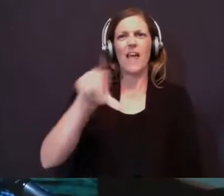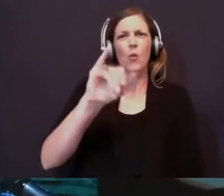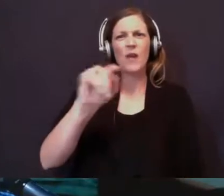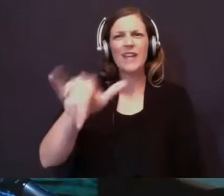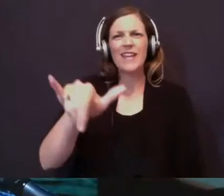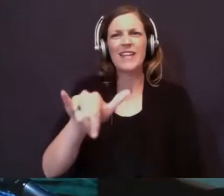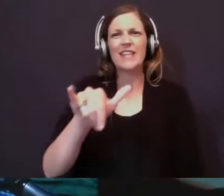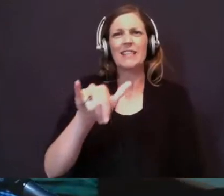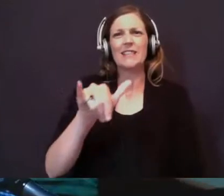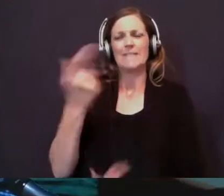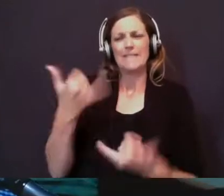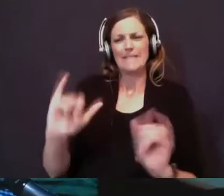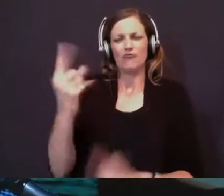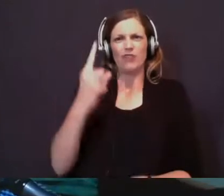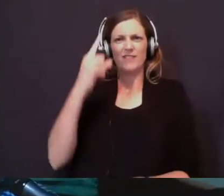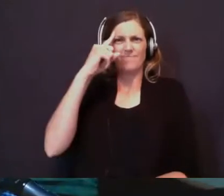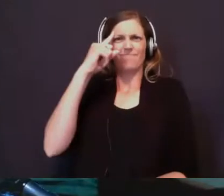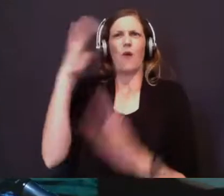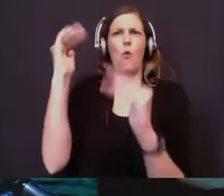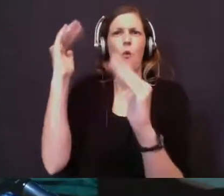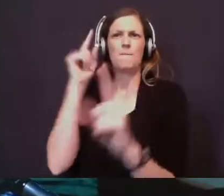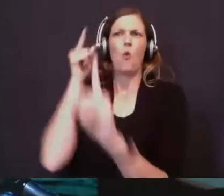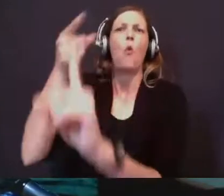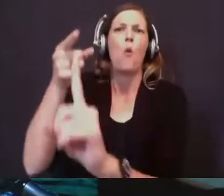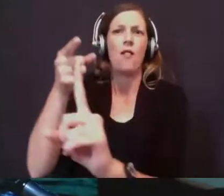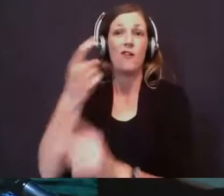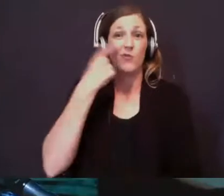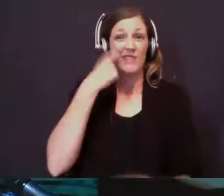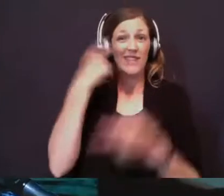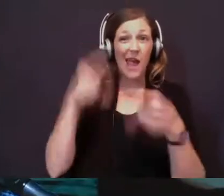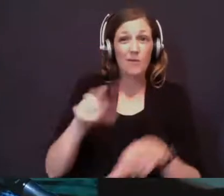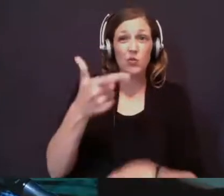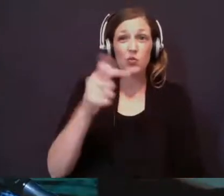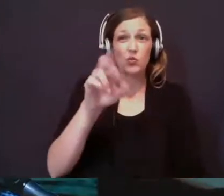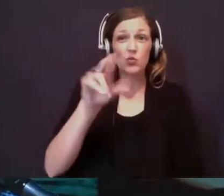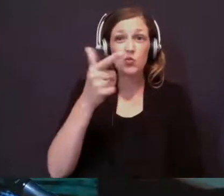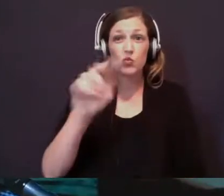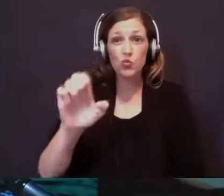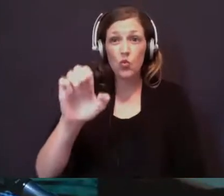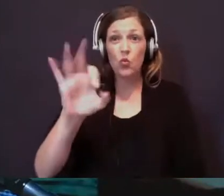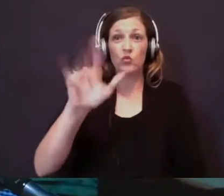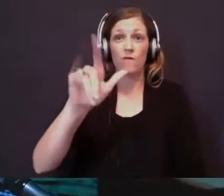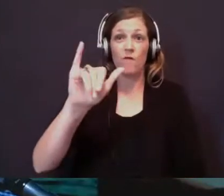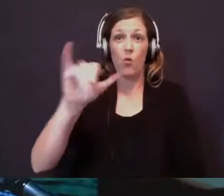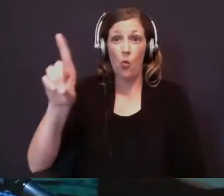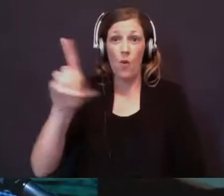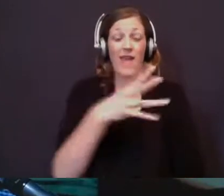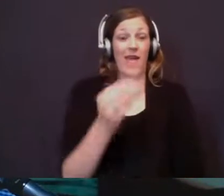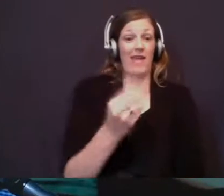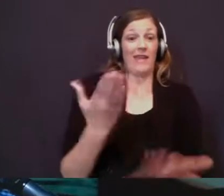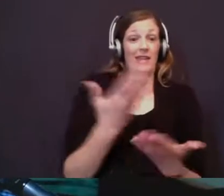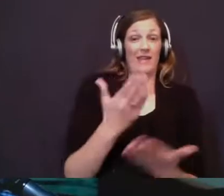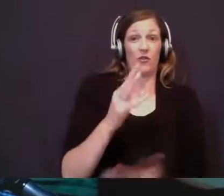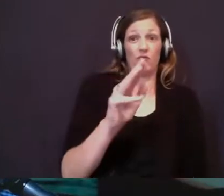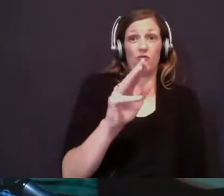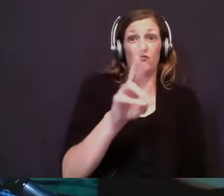aspirational value. What's recently happened to George Floyd and even Mark, Mike Ramos in Austin was wrong, as